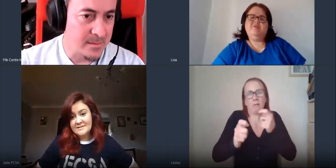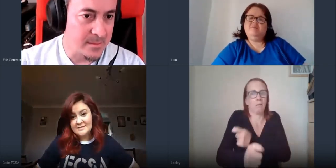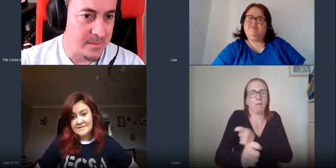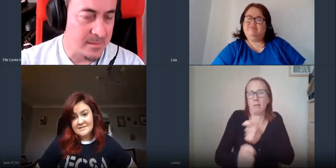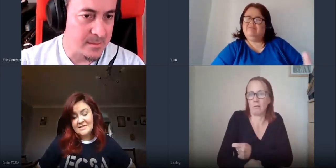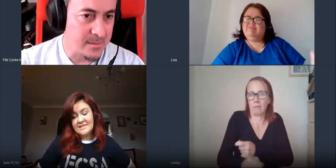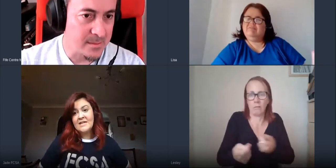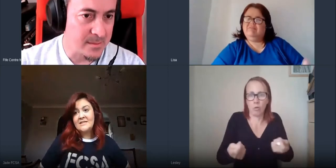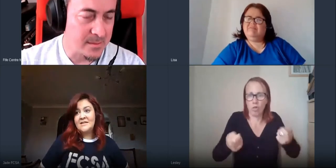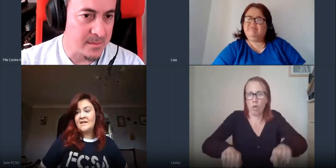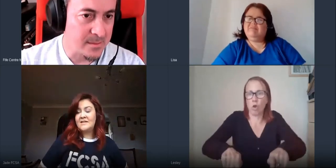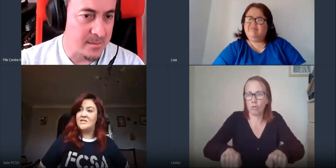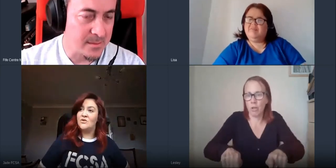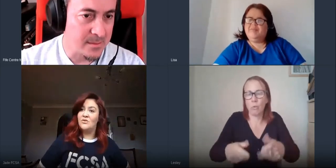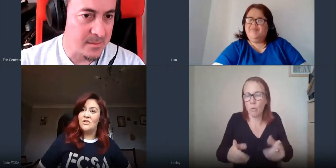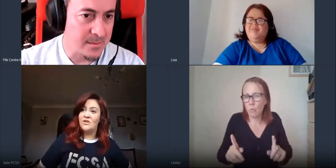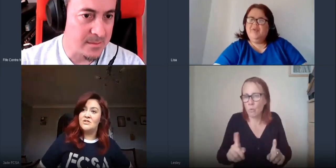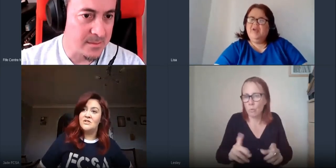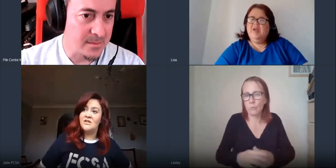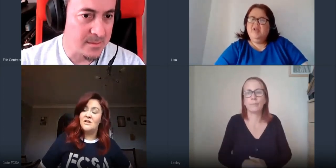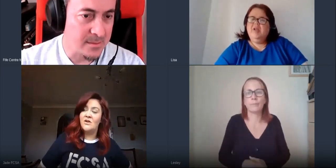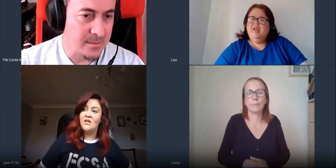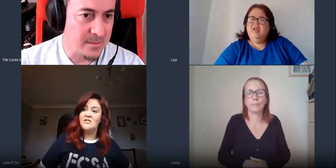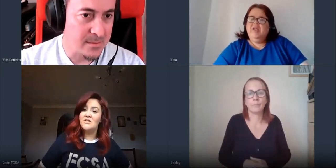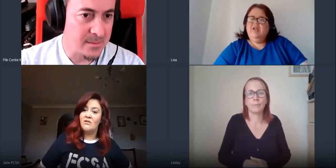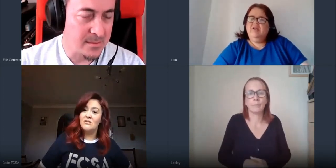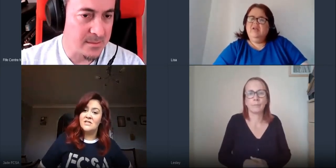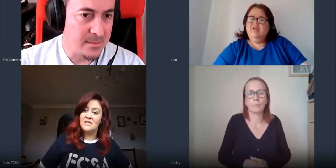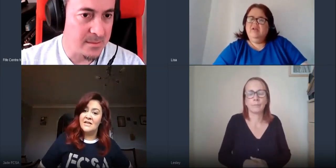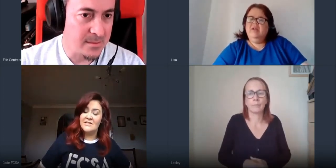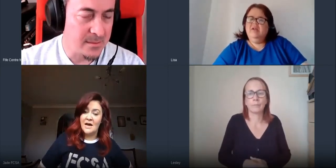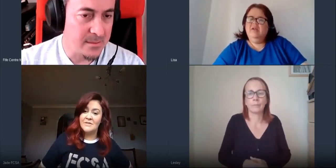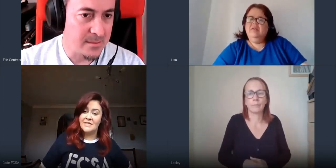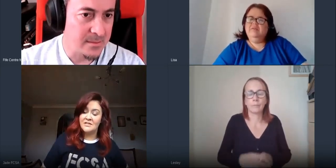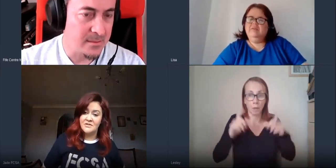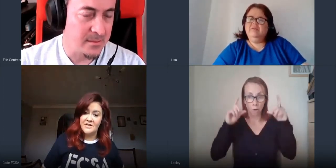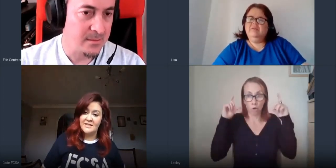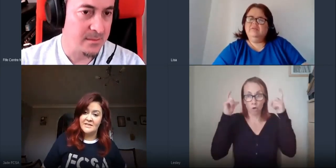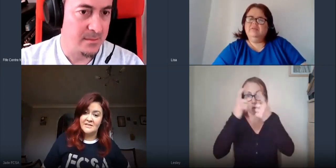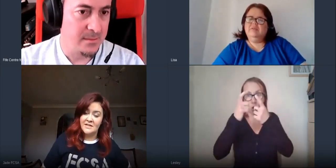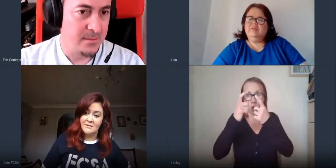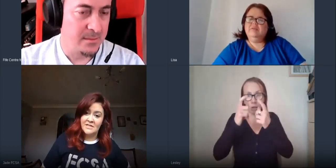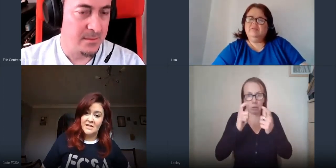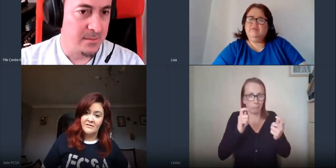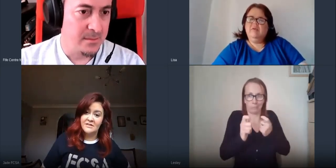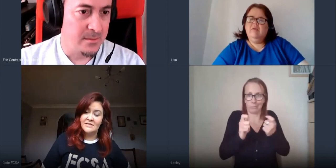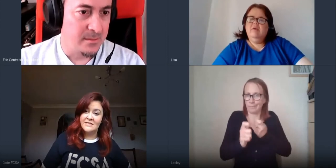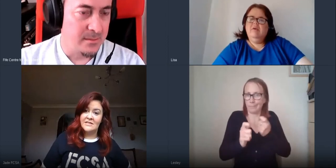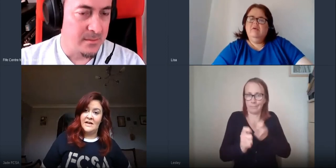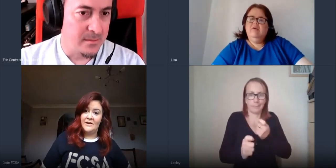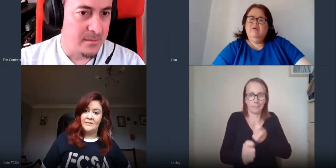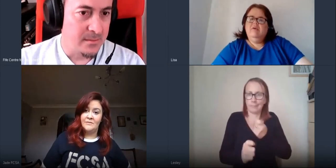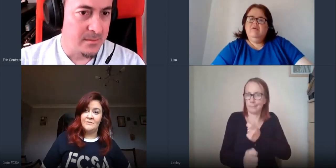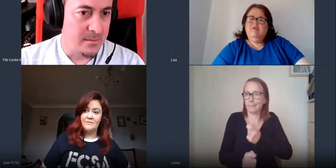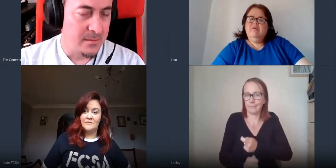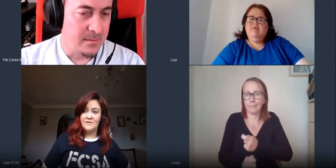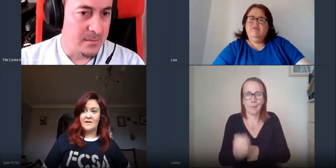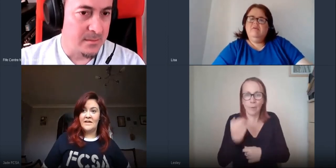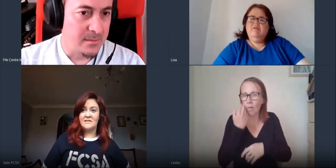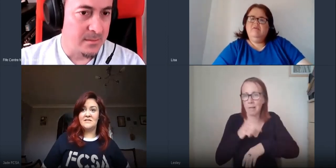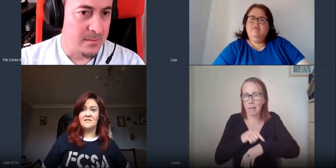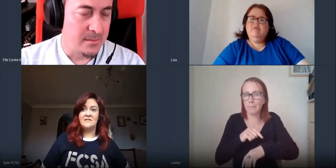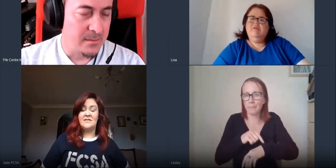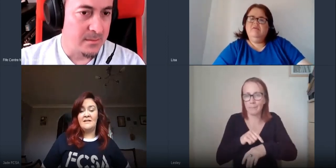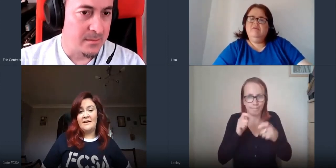you know yeah so there's the college is constantly adapting to new guidance that comes out and there